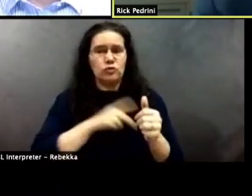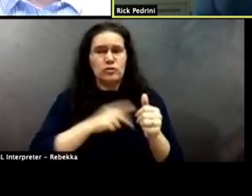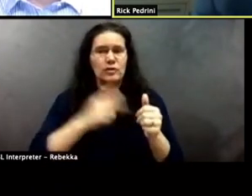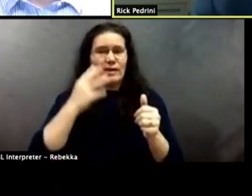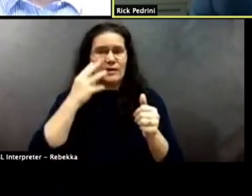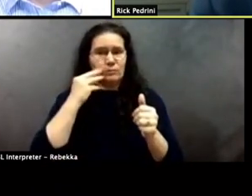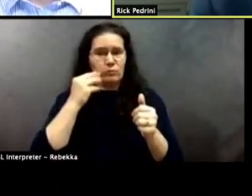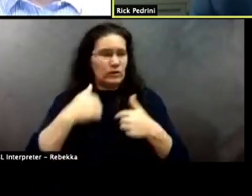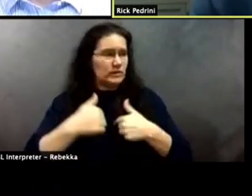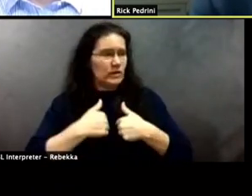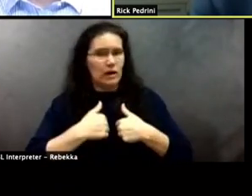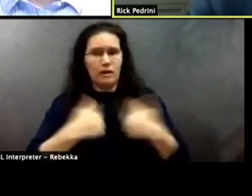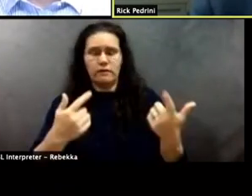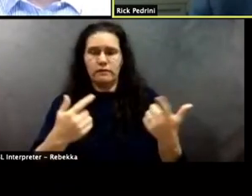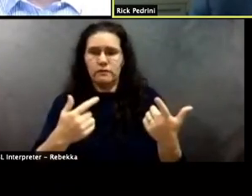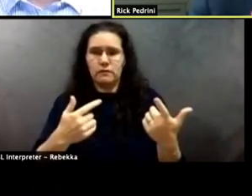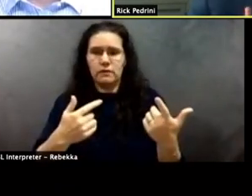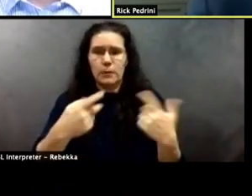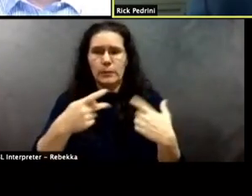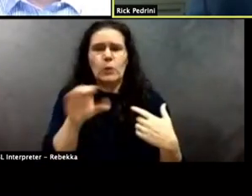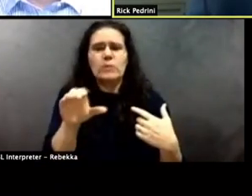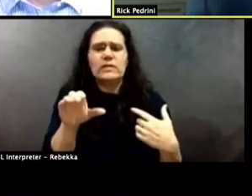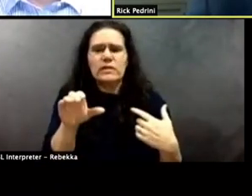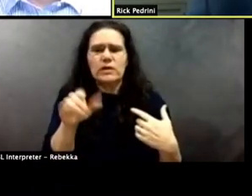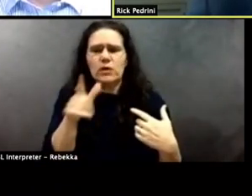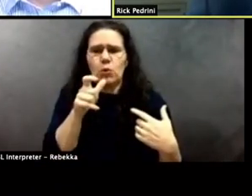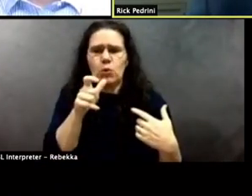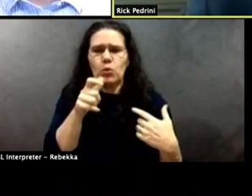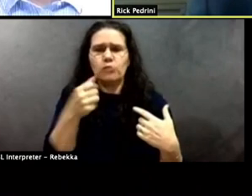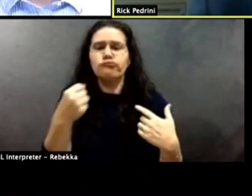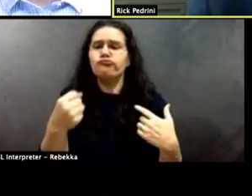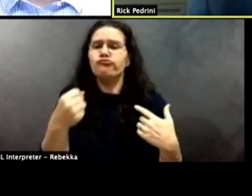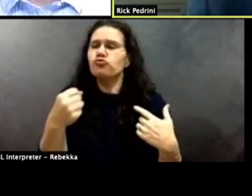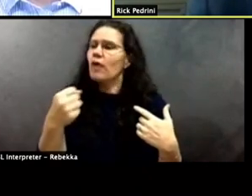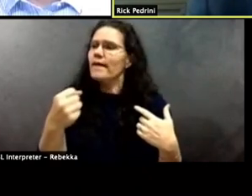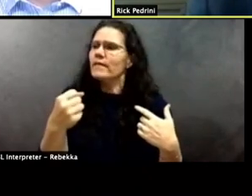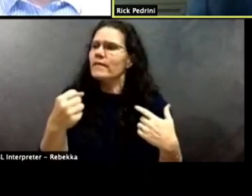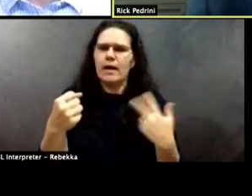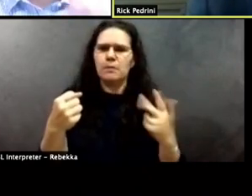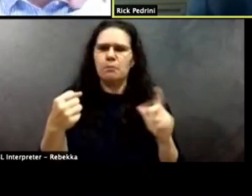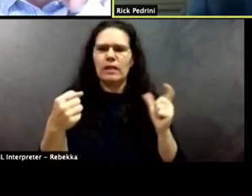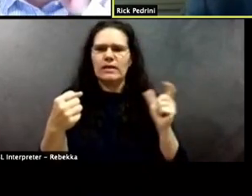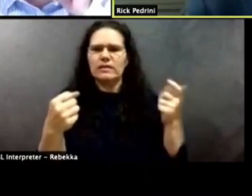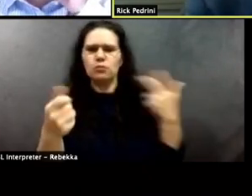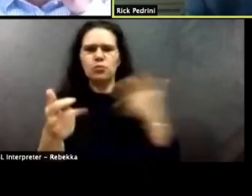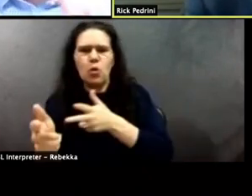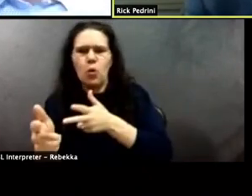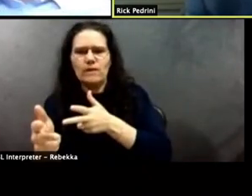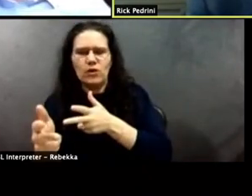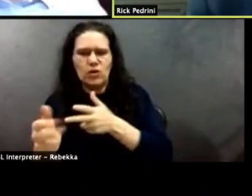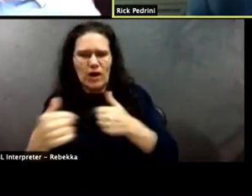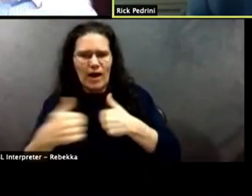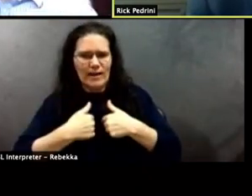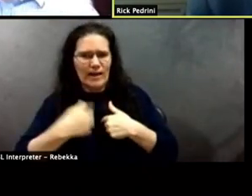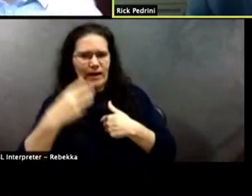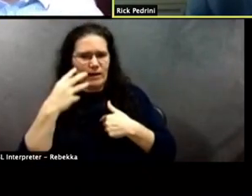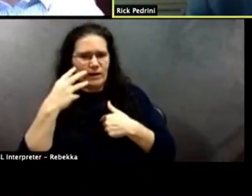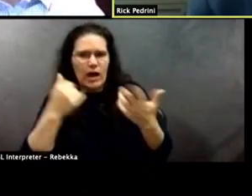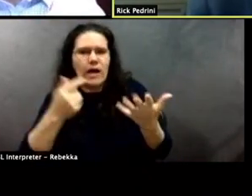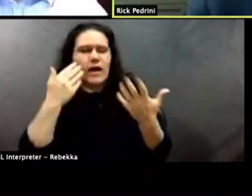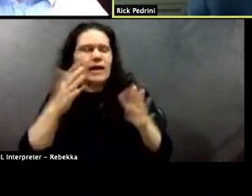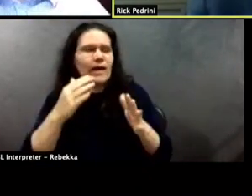being pulled over by the police. So I can't speak to that because that's not my life experience.